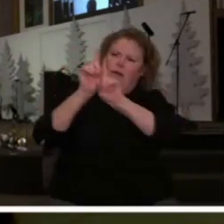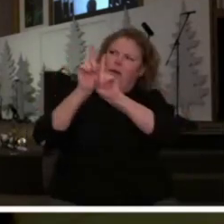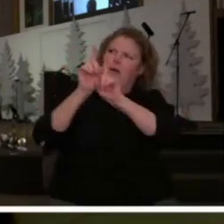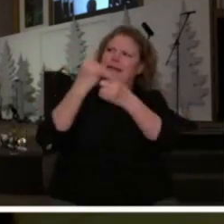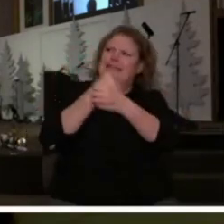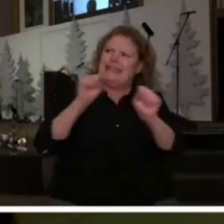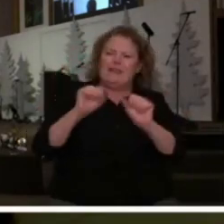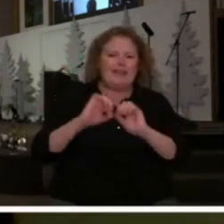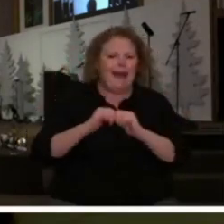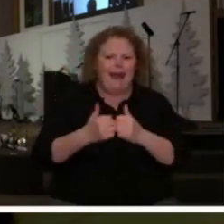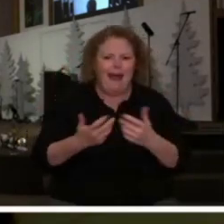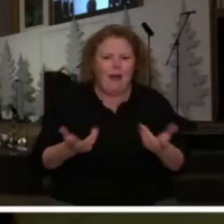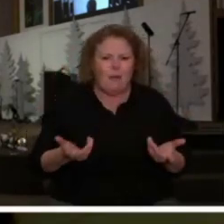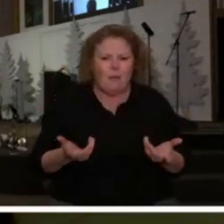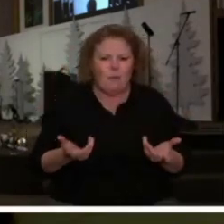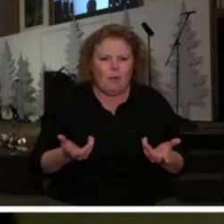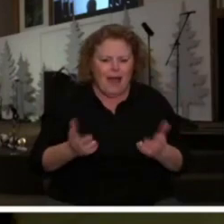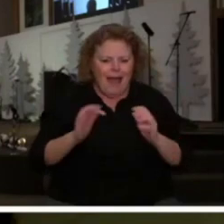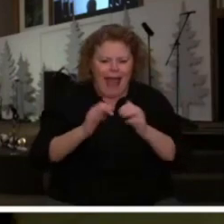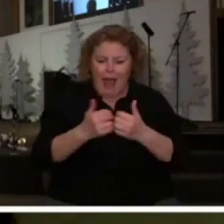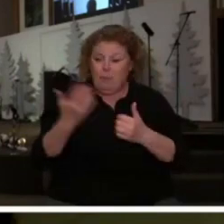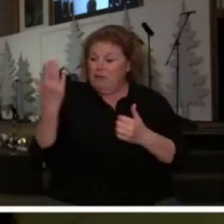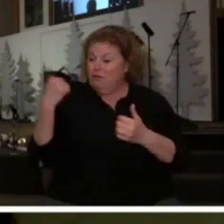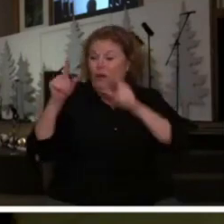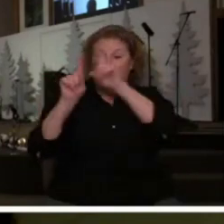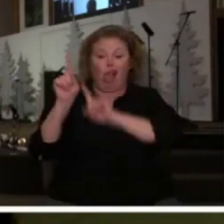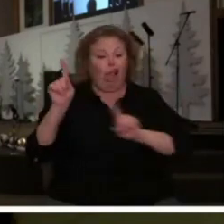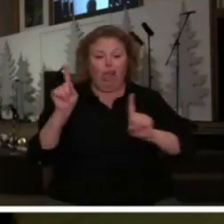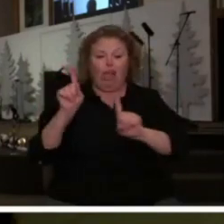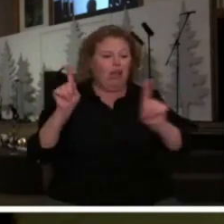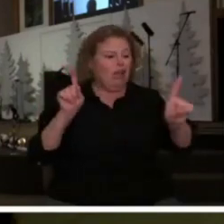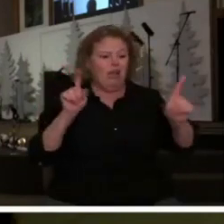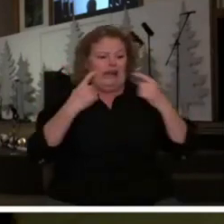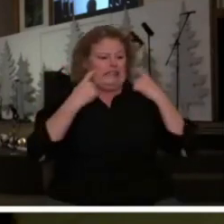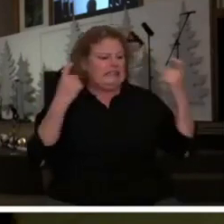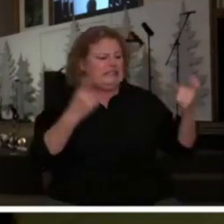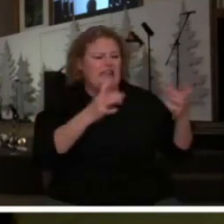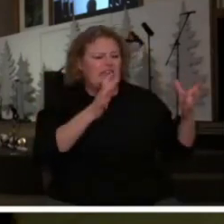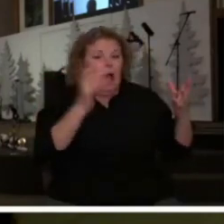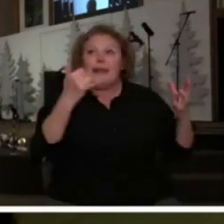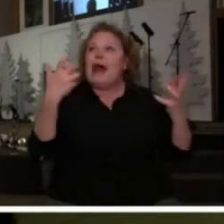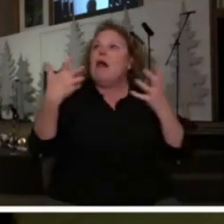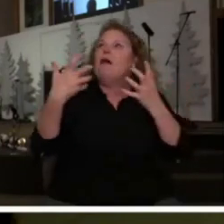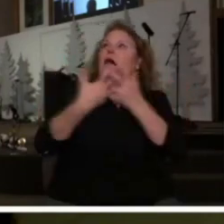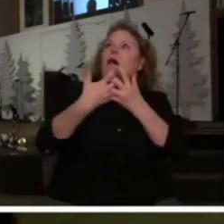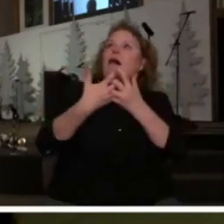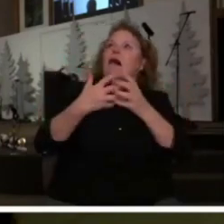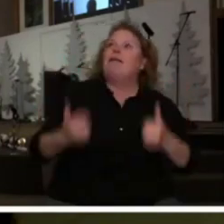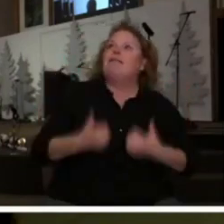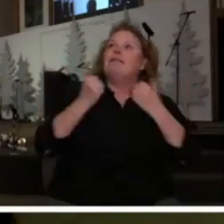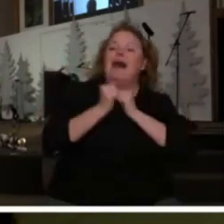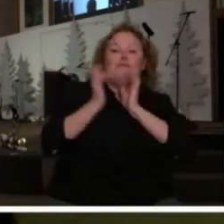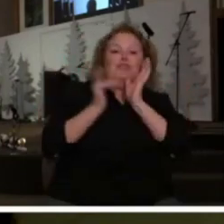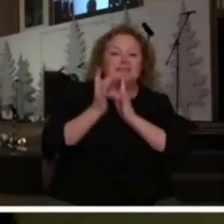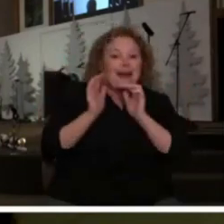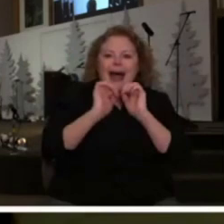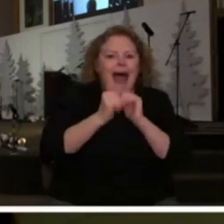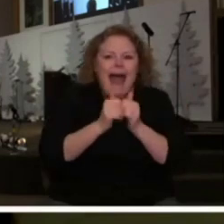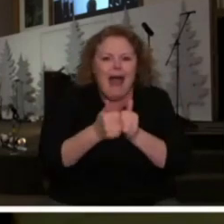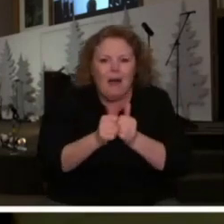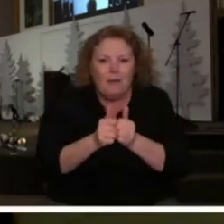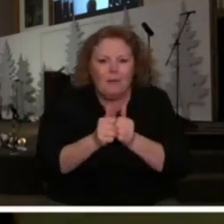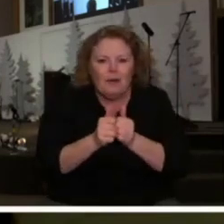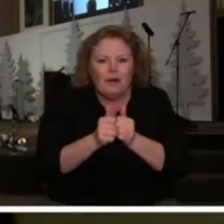How do I transition from being lost and dead in my sin to alive in Jesus Christ? How do I go from being